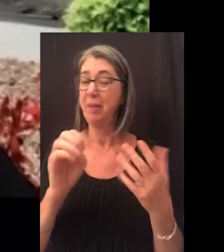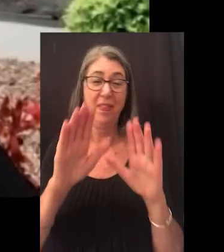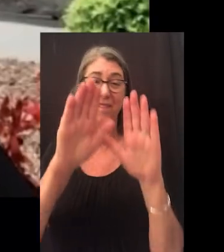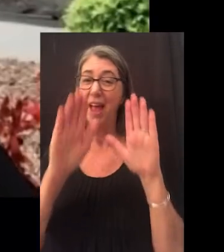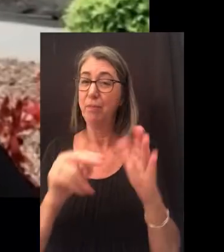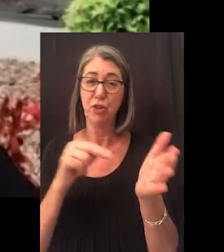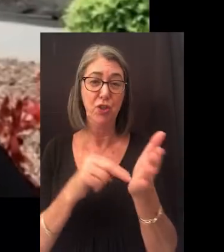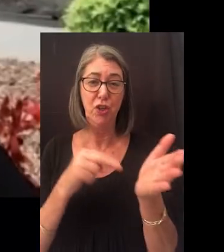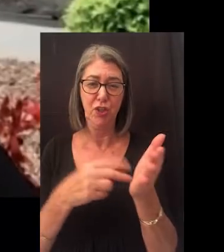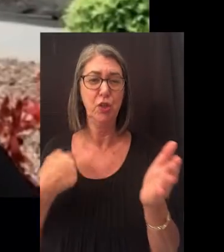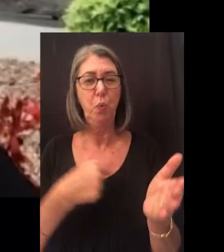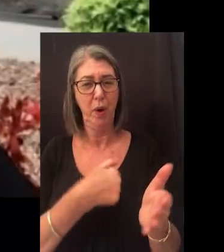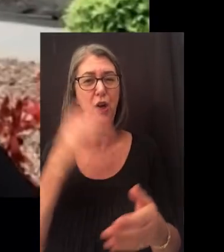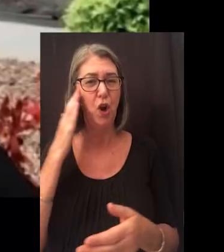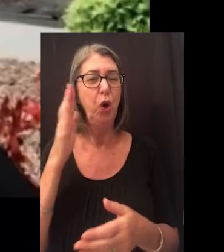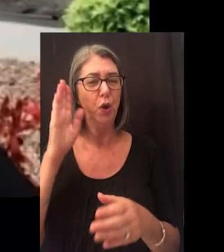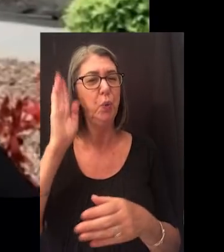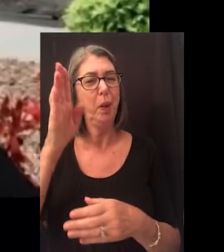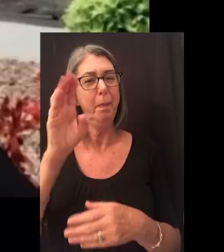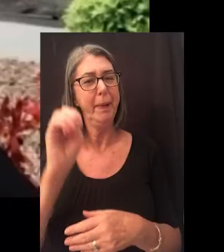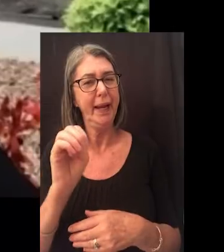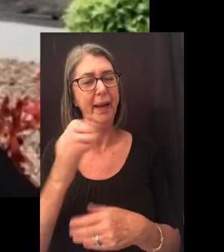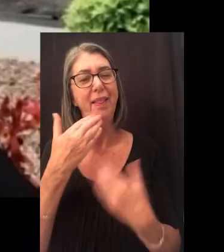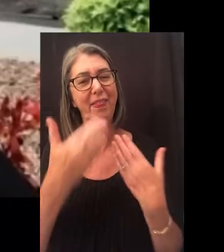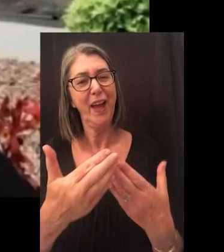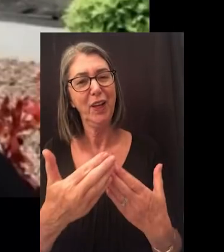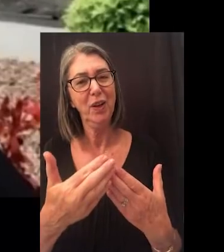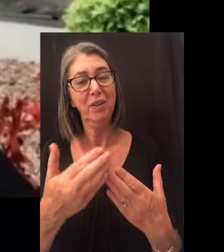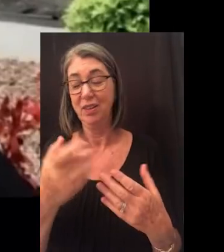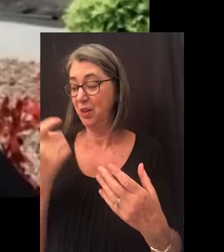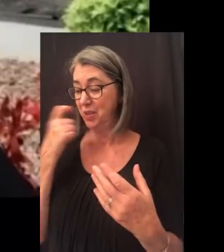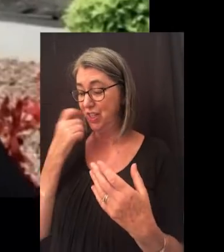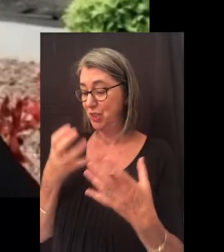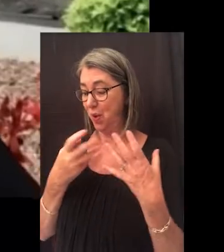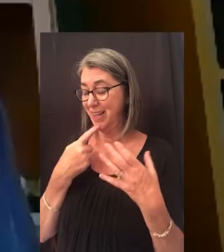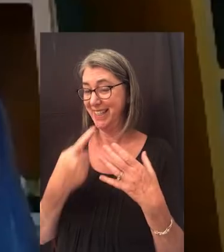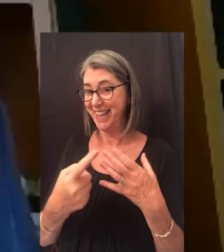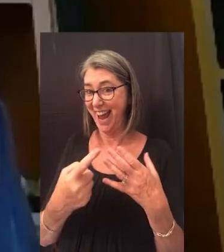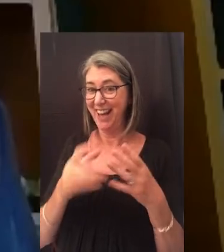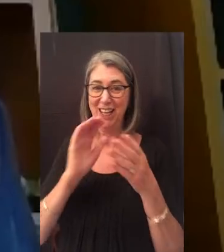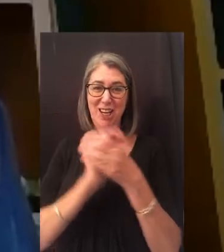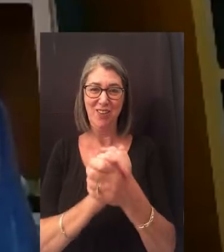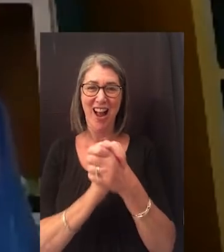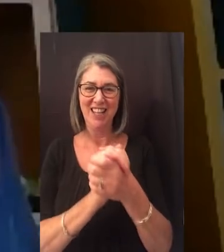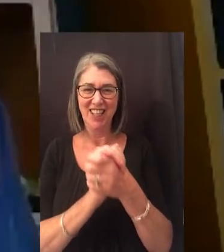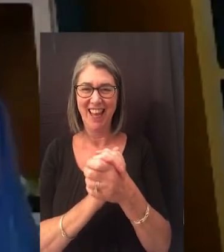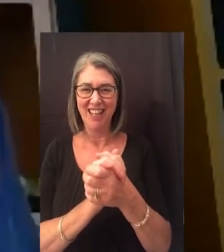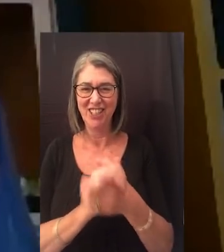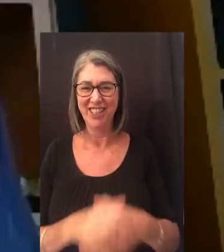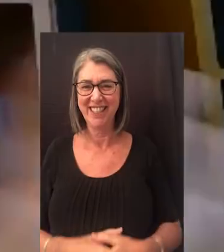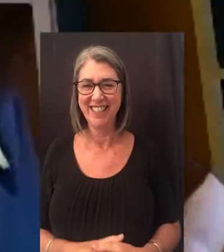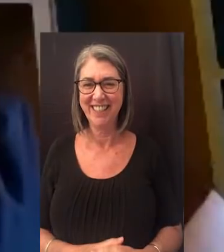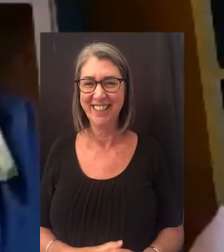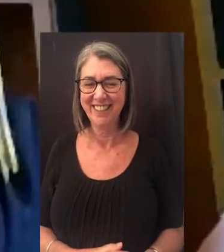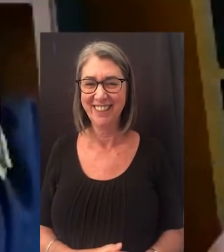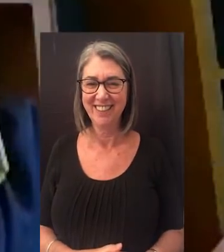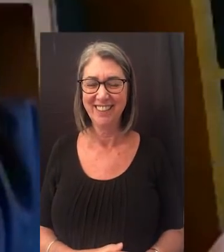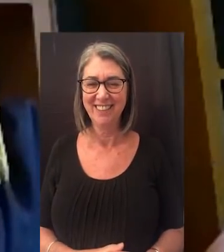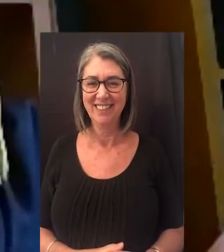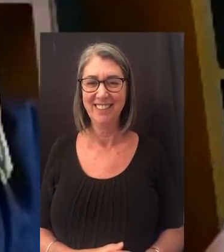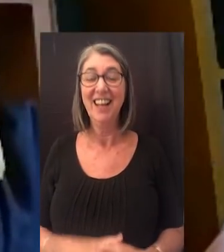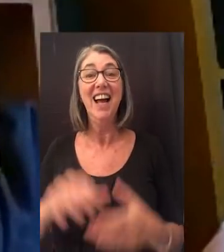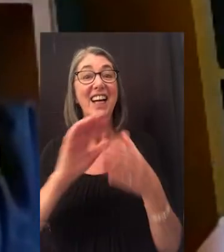be the fabulous nurses we know you will be. Thank you. We just wanted to say congratulations.